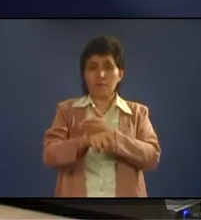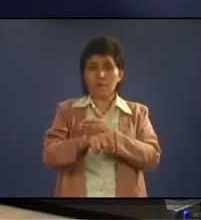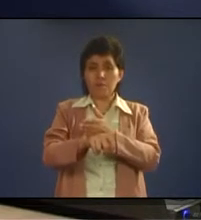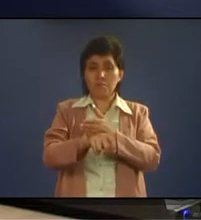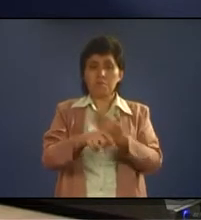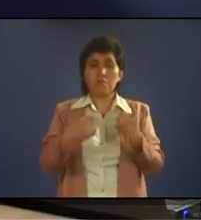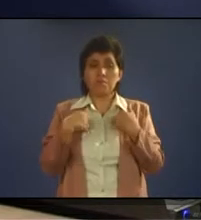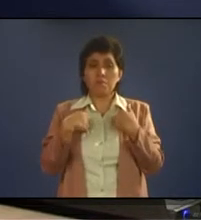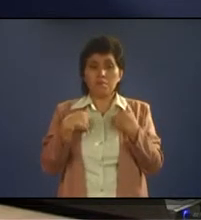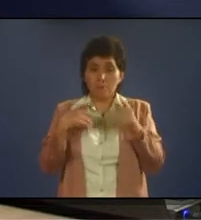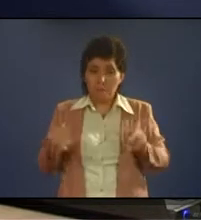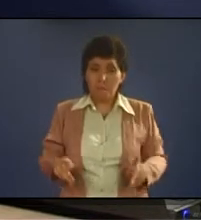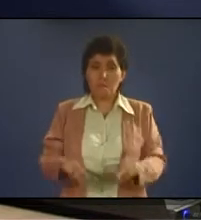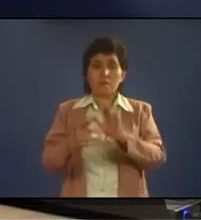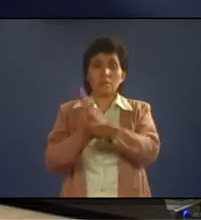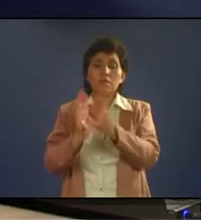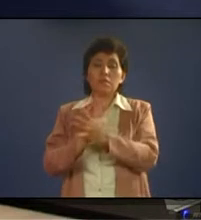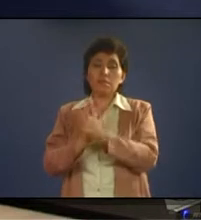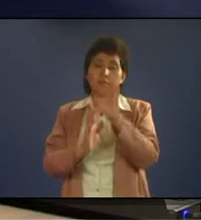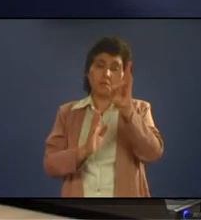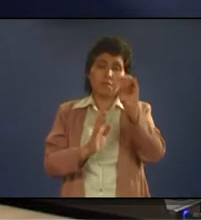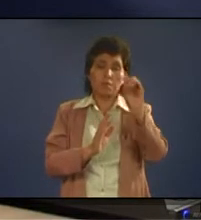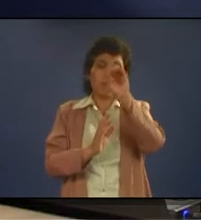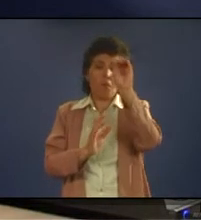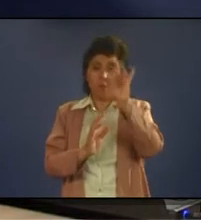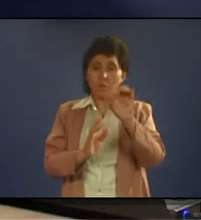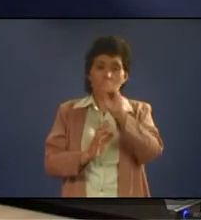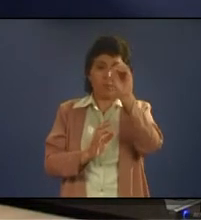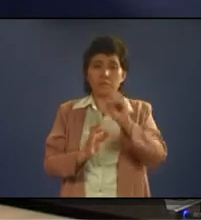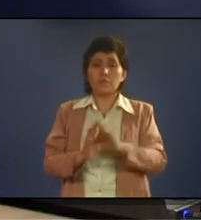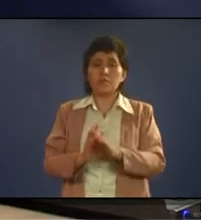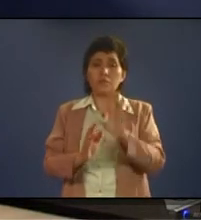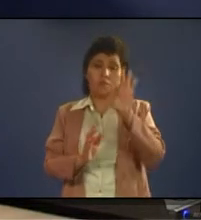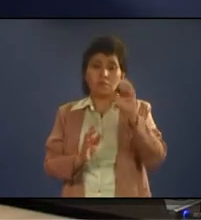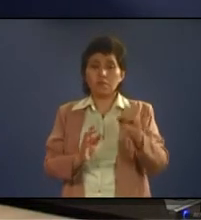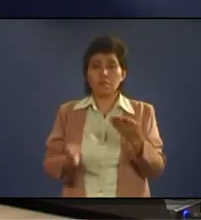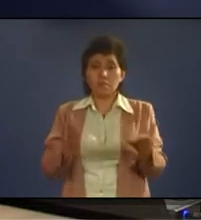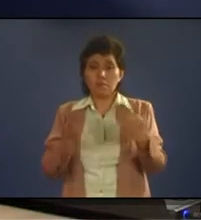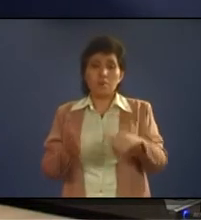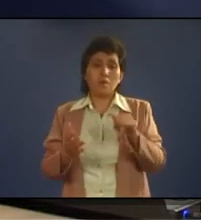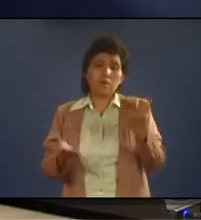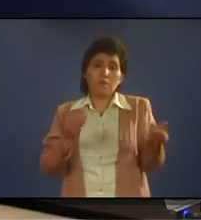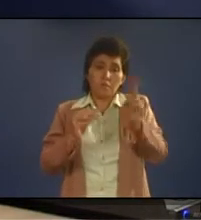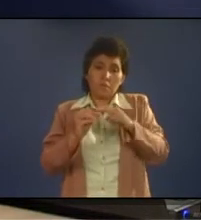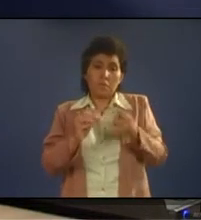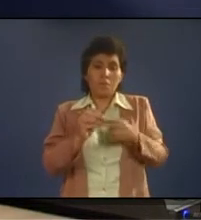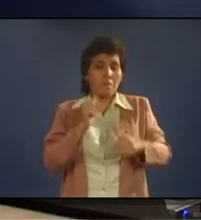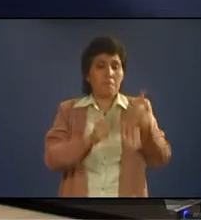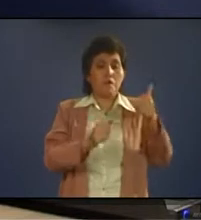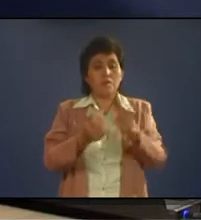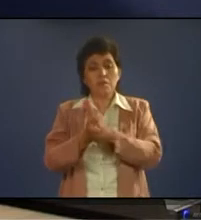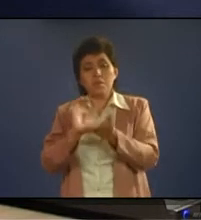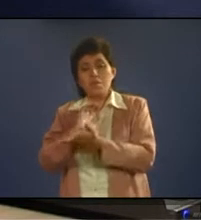69%, you minus 50, it goes into a 19% difference, okay? Does it really give an